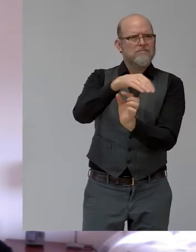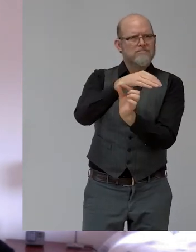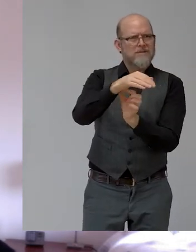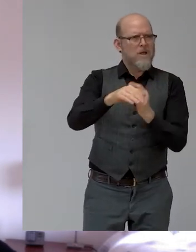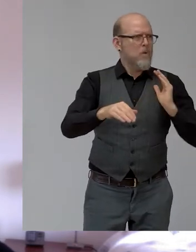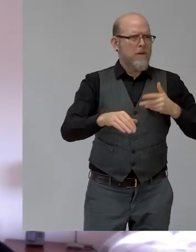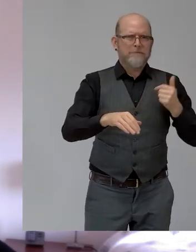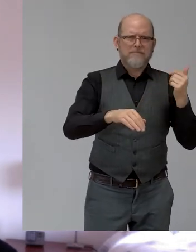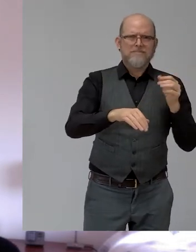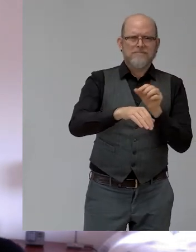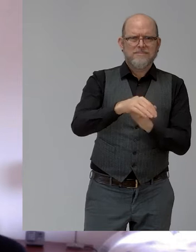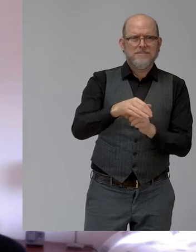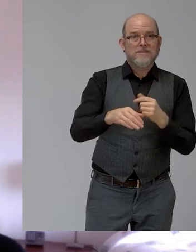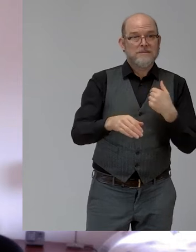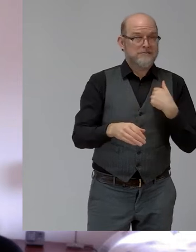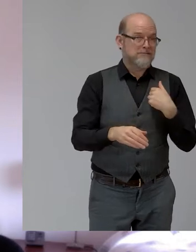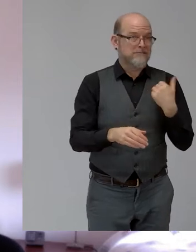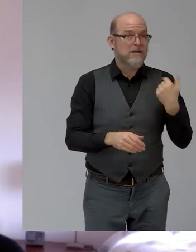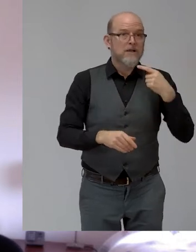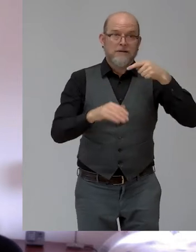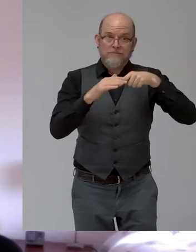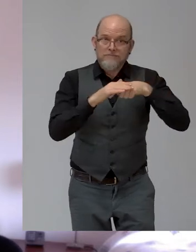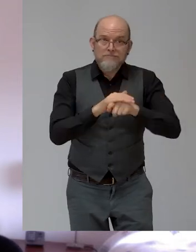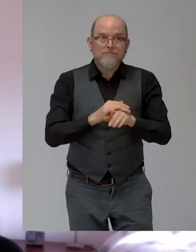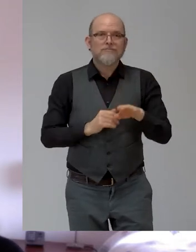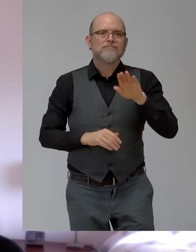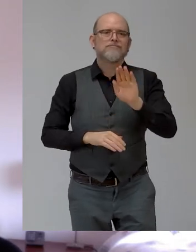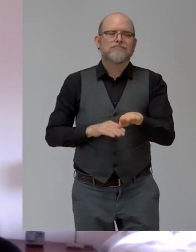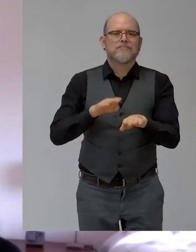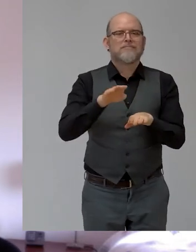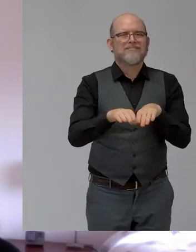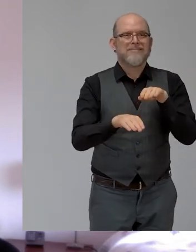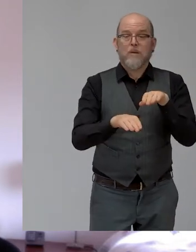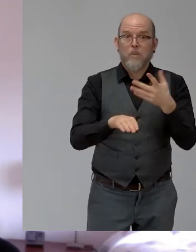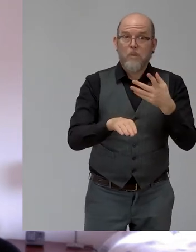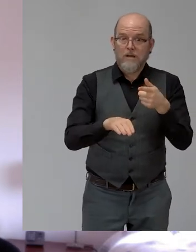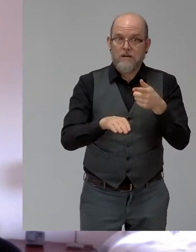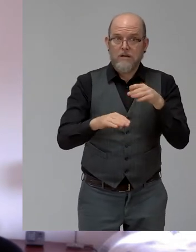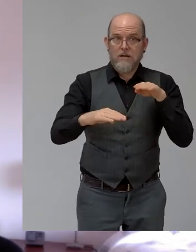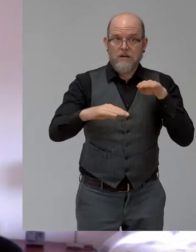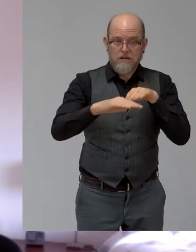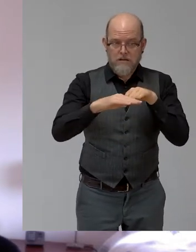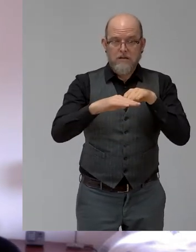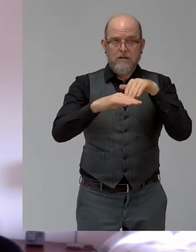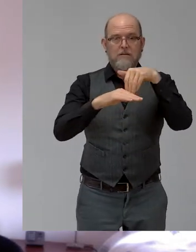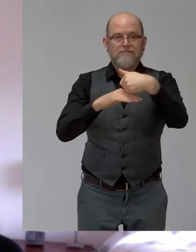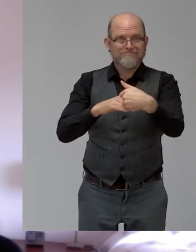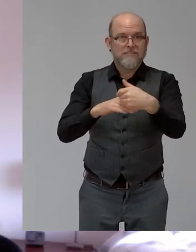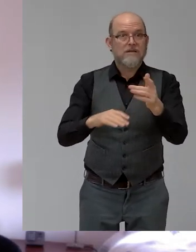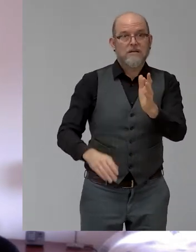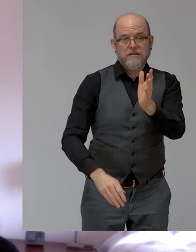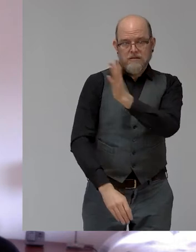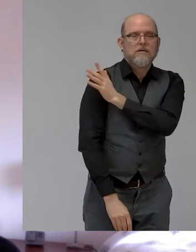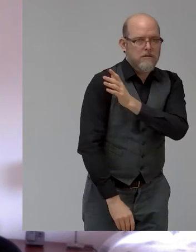steps. She missed a step, fell, and hurt her right shoulder very, very badly, right? So much so